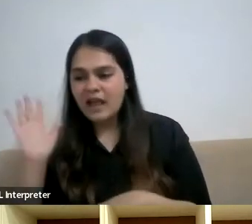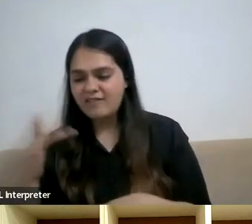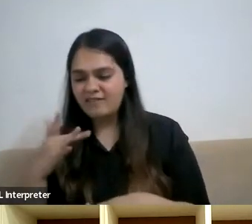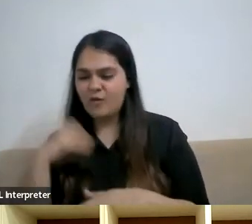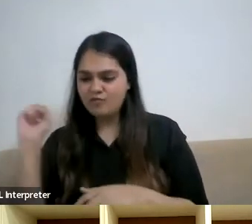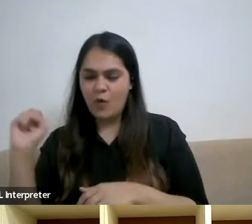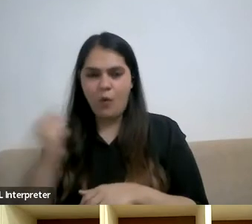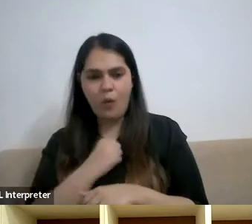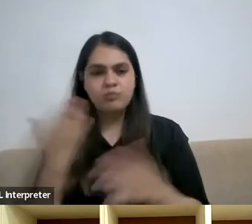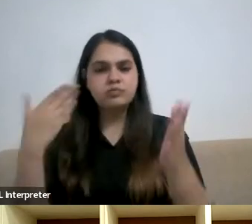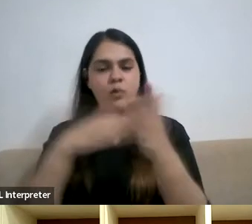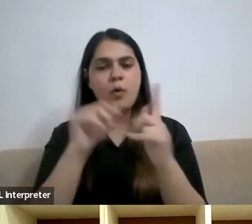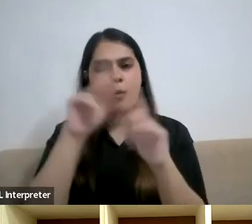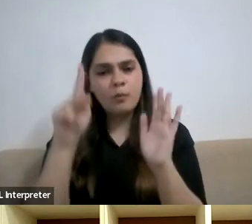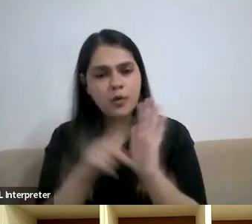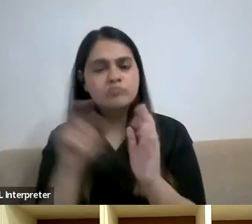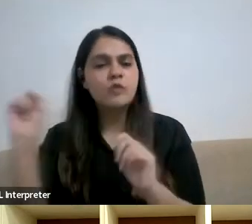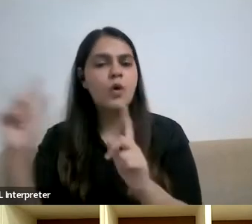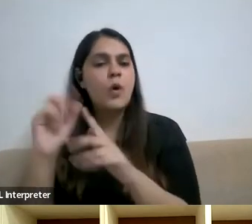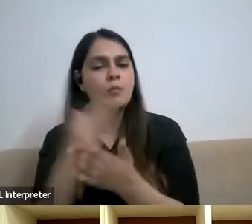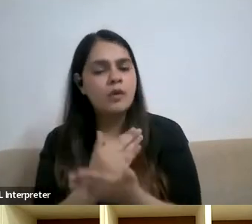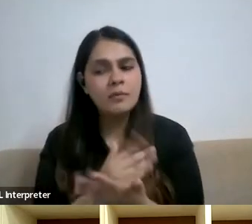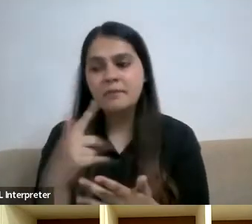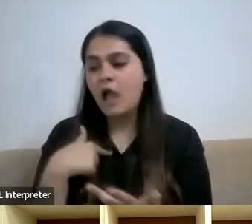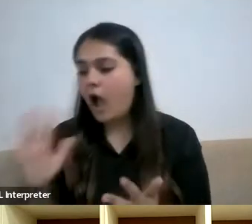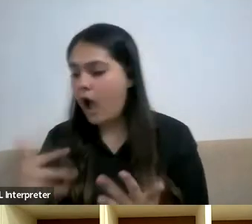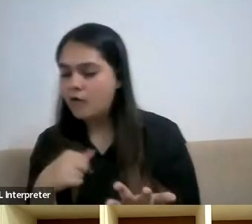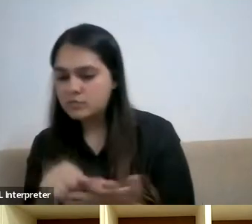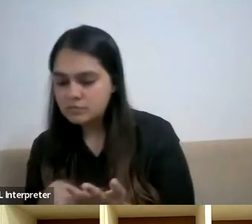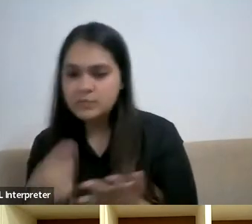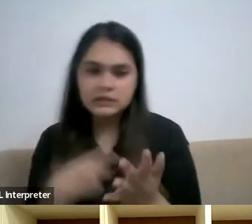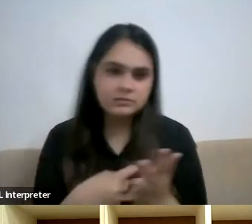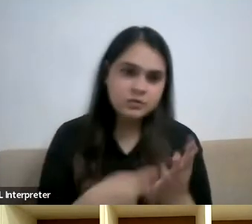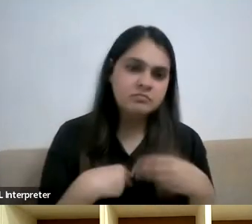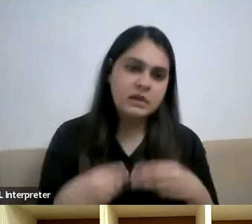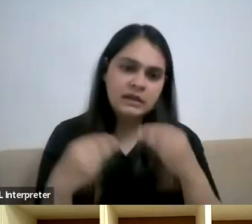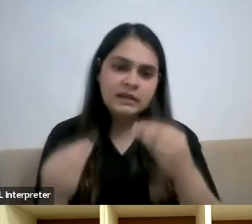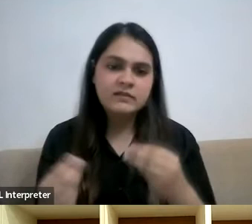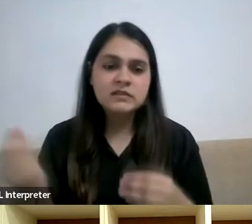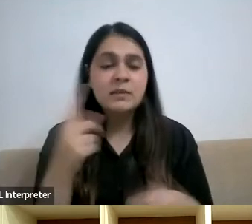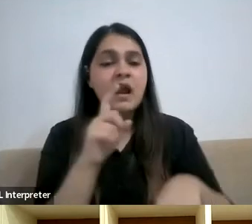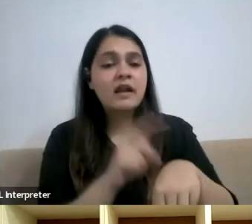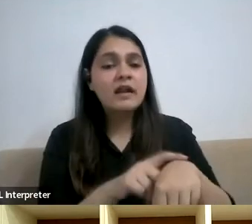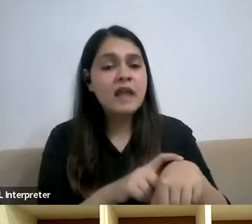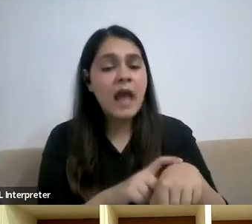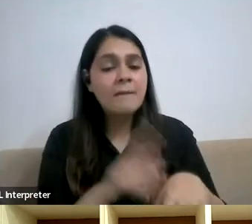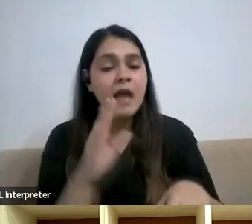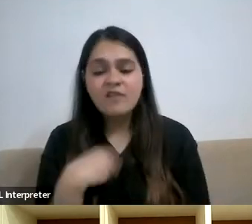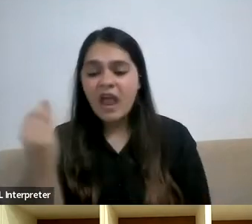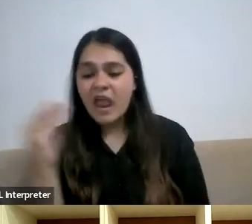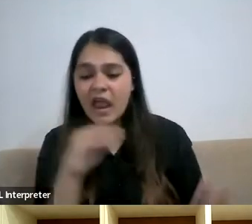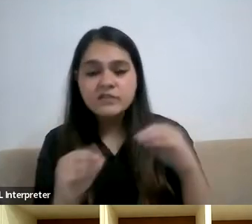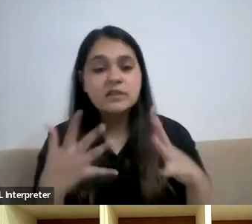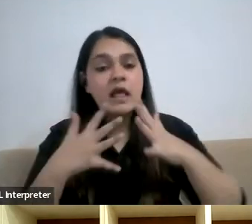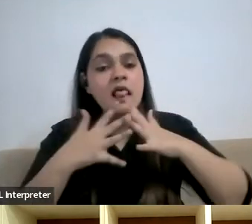So they have a project, they have a program, they have to implement, they have to give a report. They have very little time to invest on the